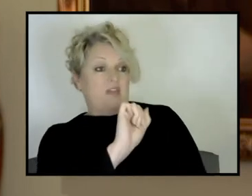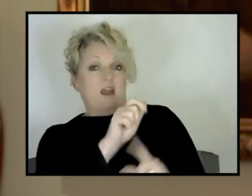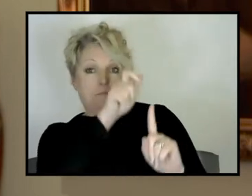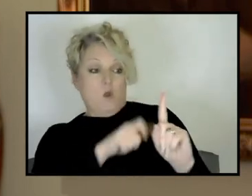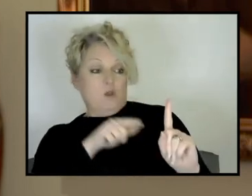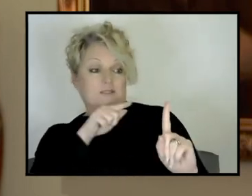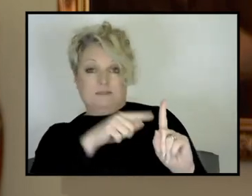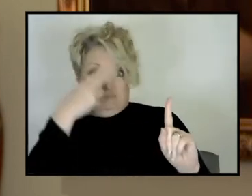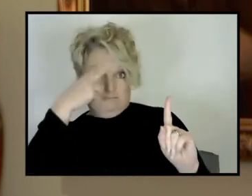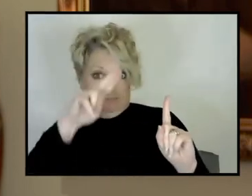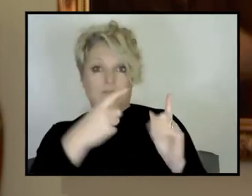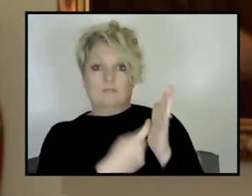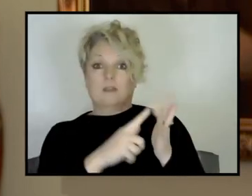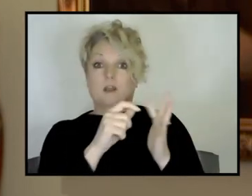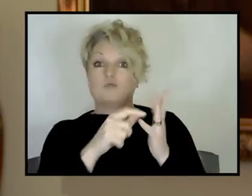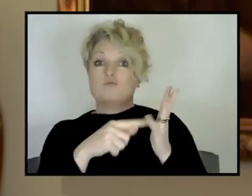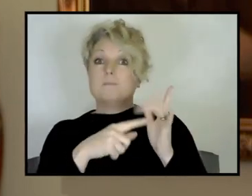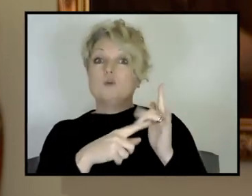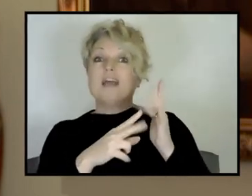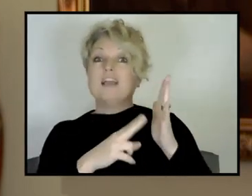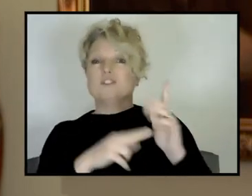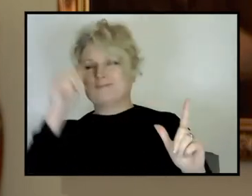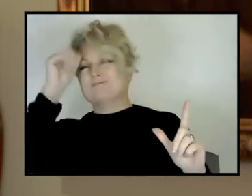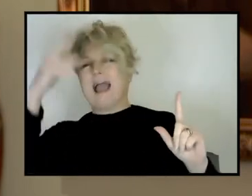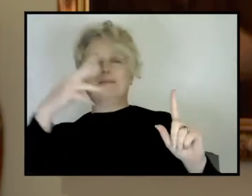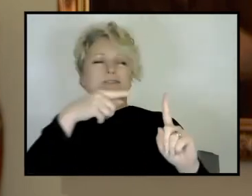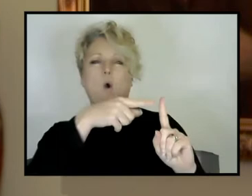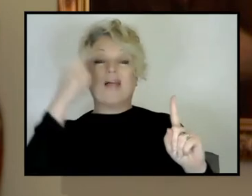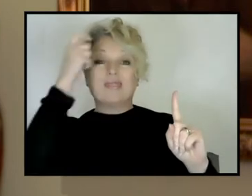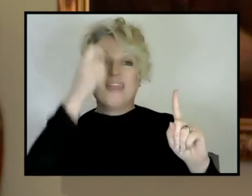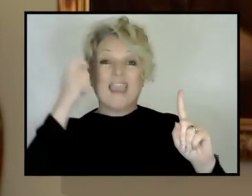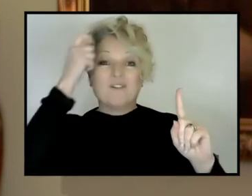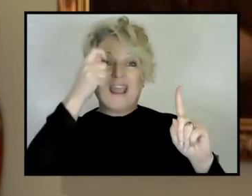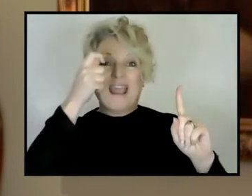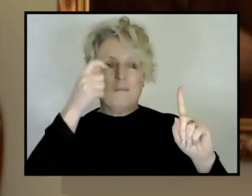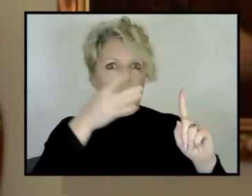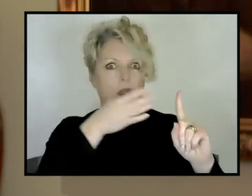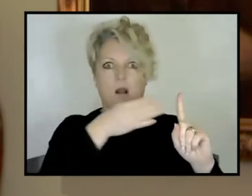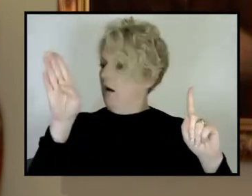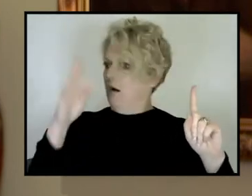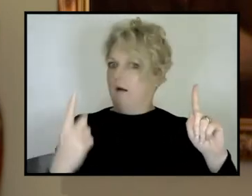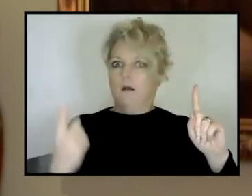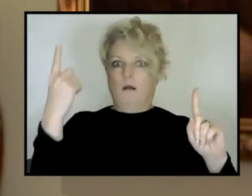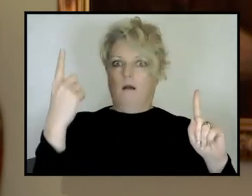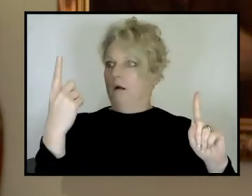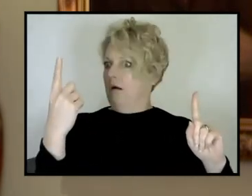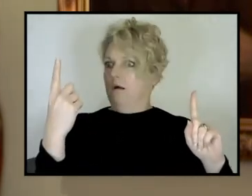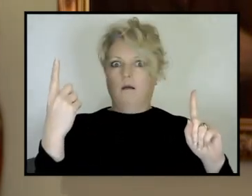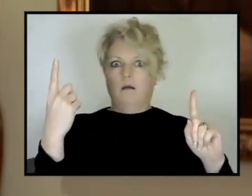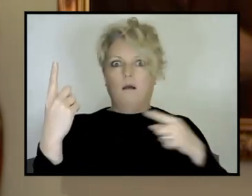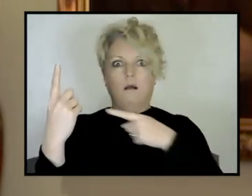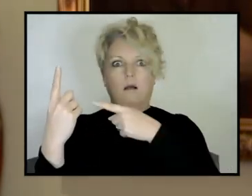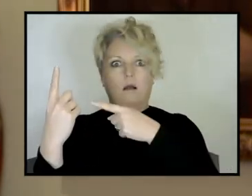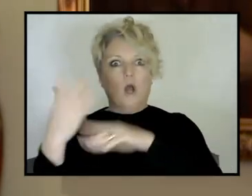something that is disproved by this new, new evidence, it's fairly natural for individuals to resist that. So is that something that,